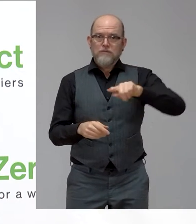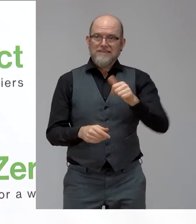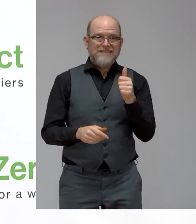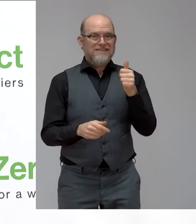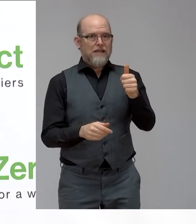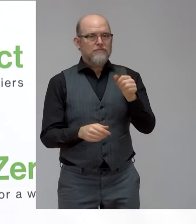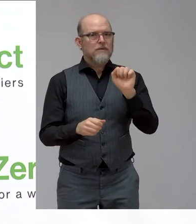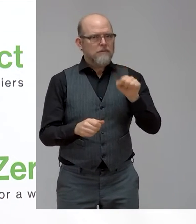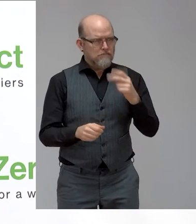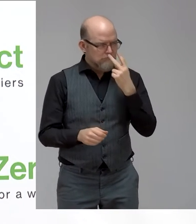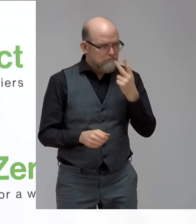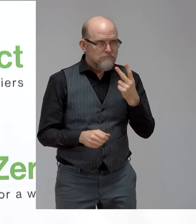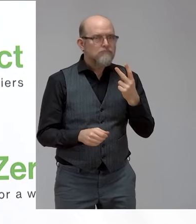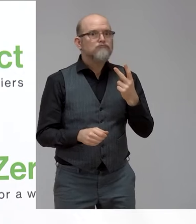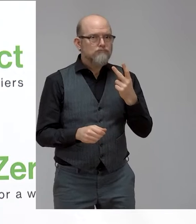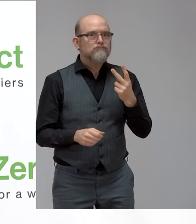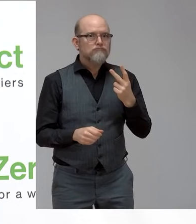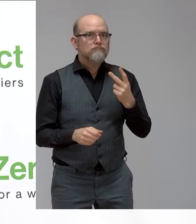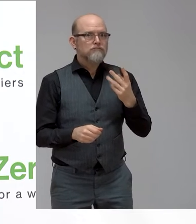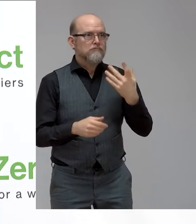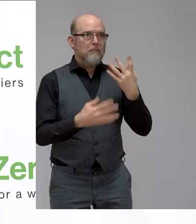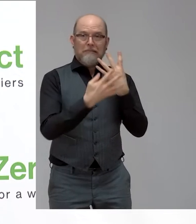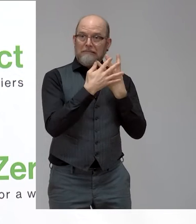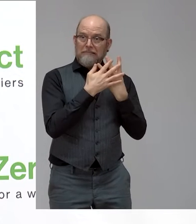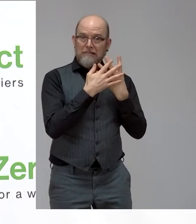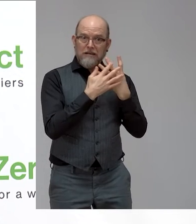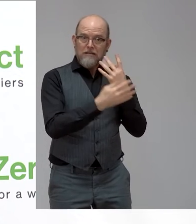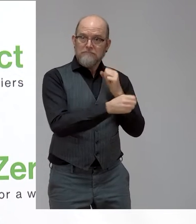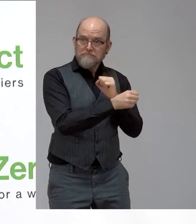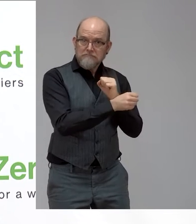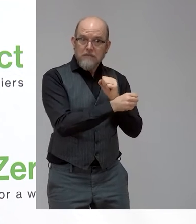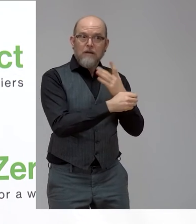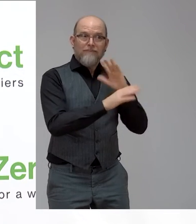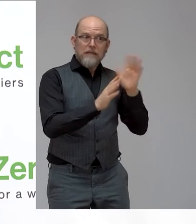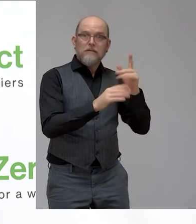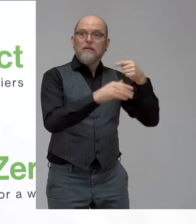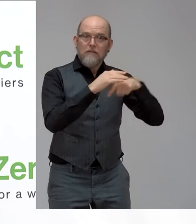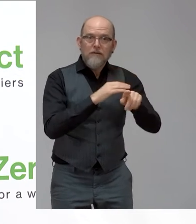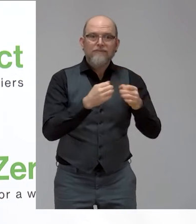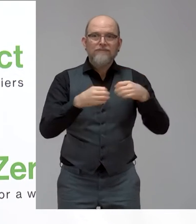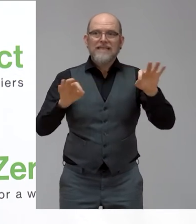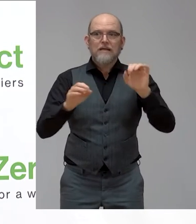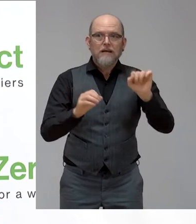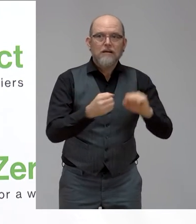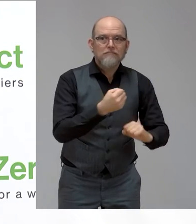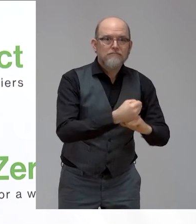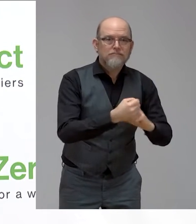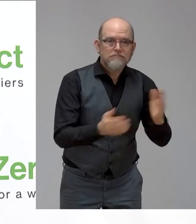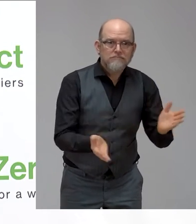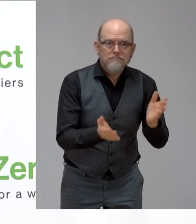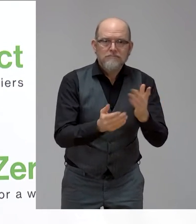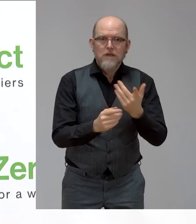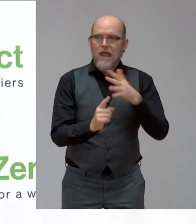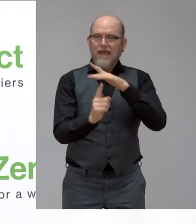being in the penitentiary, which was in the last video, to supporting creating the necessary environment and